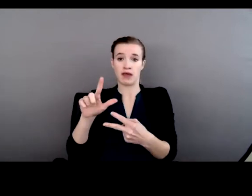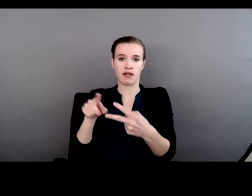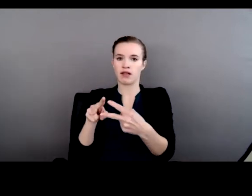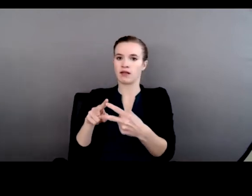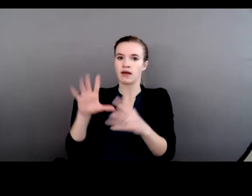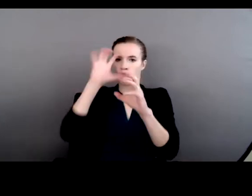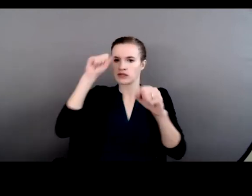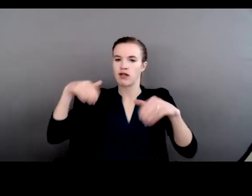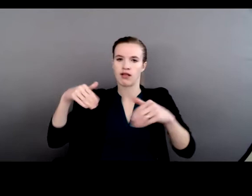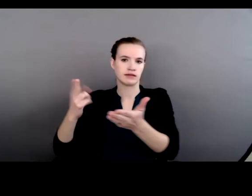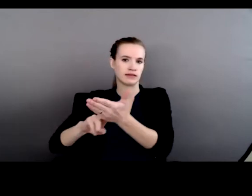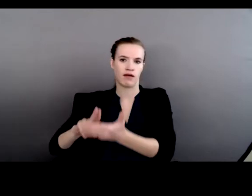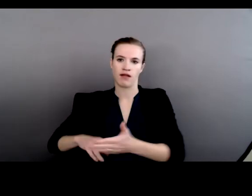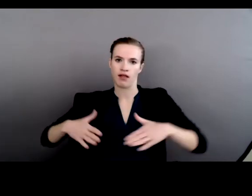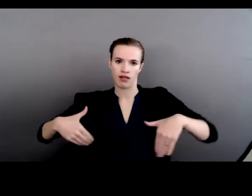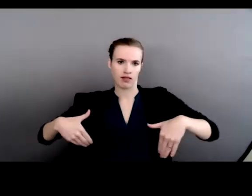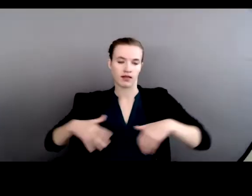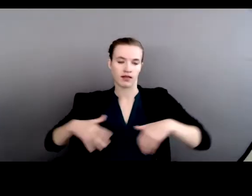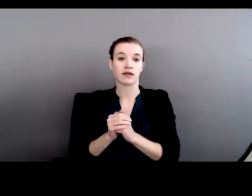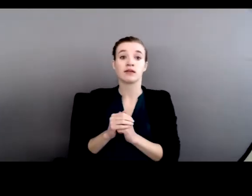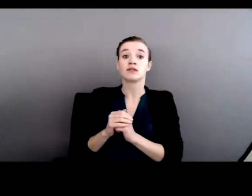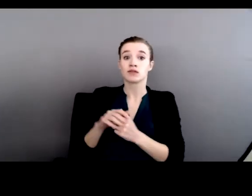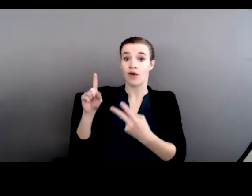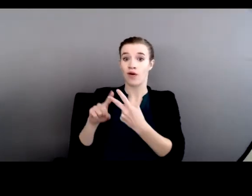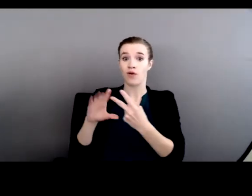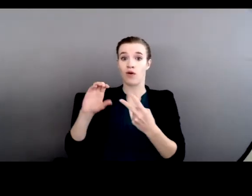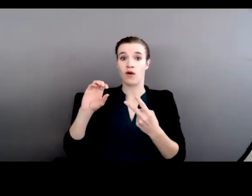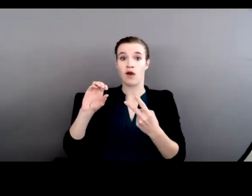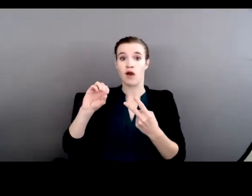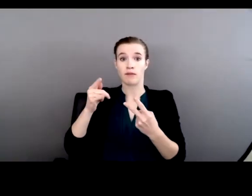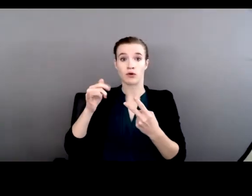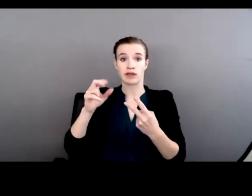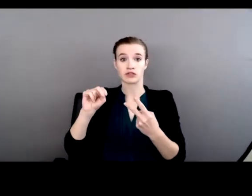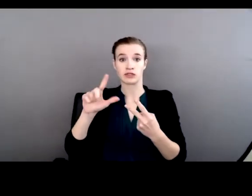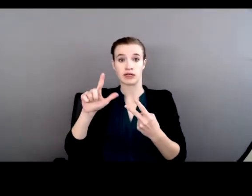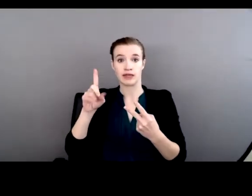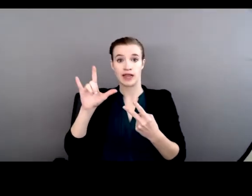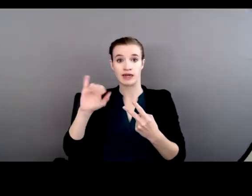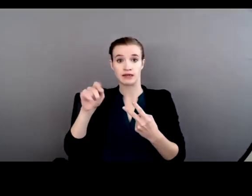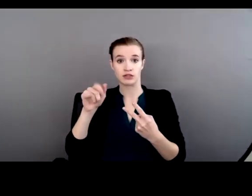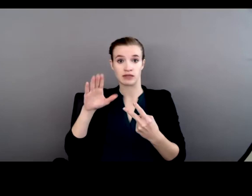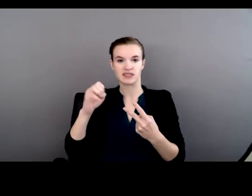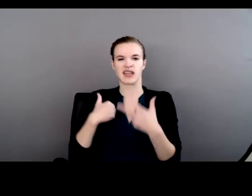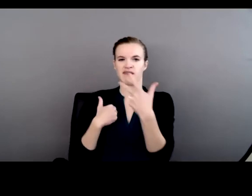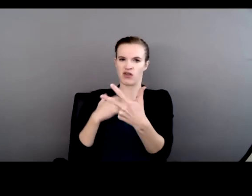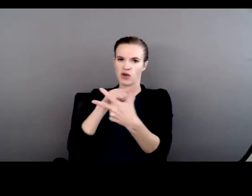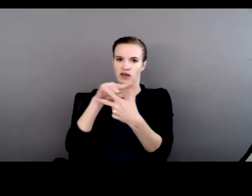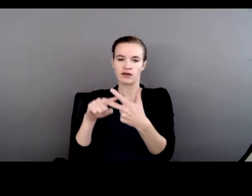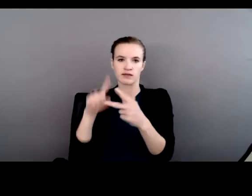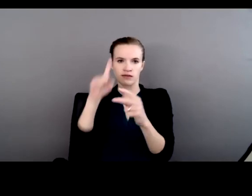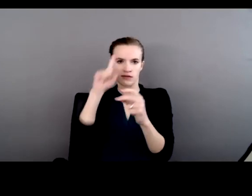Well, Operation Lady Justice pushed a three-part strategy. Strategy one is coordinators.